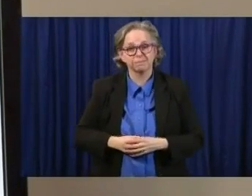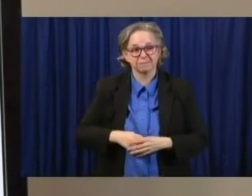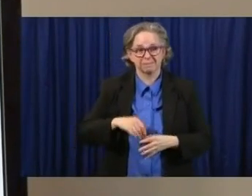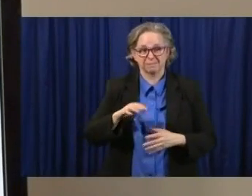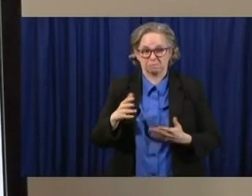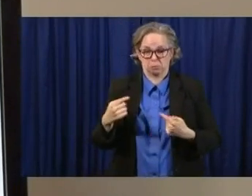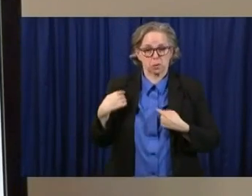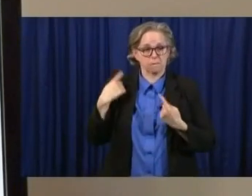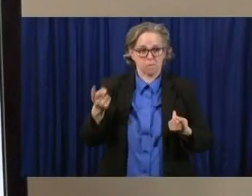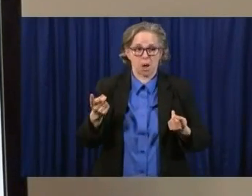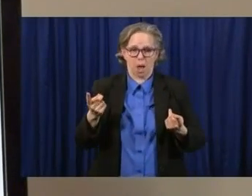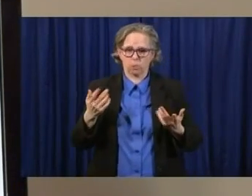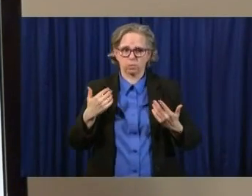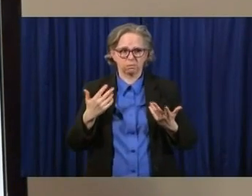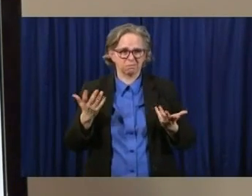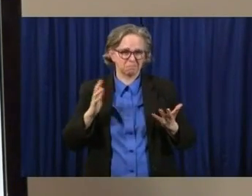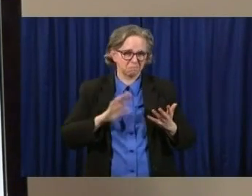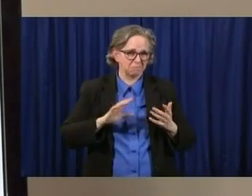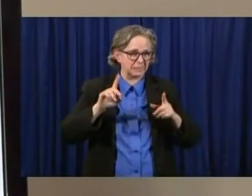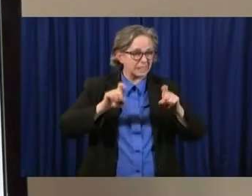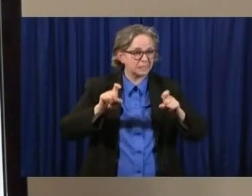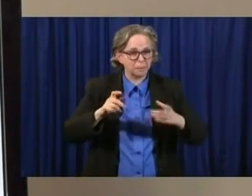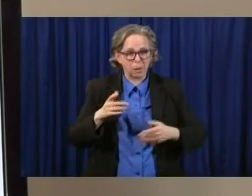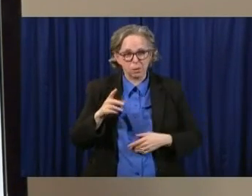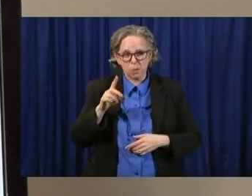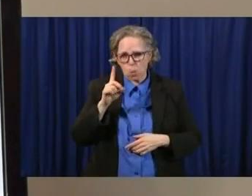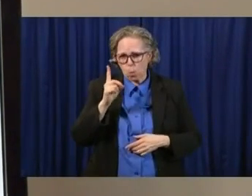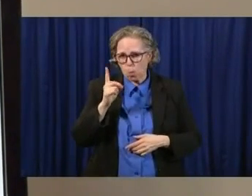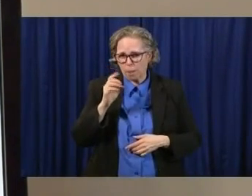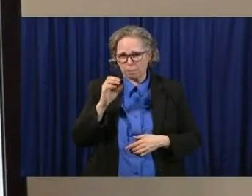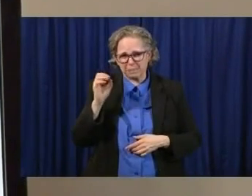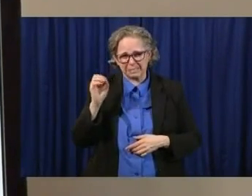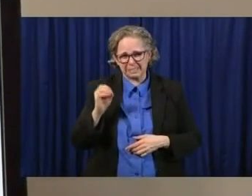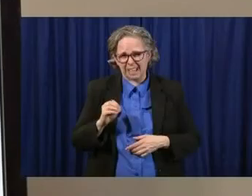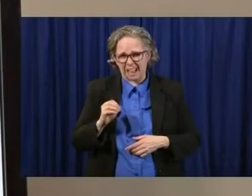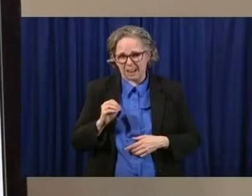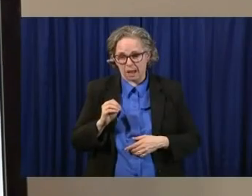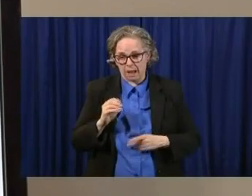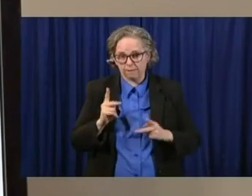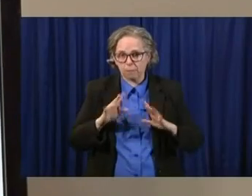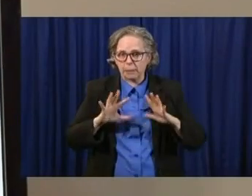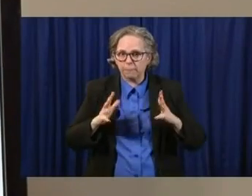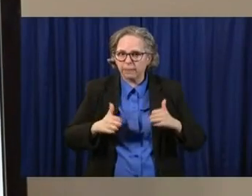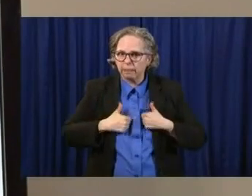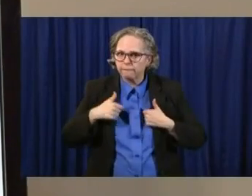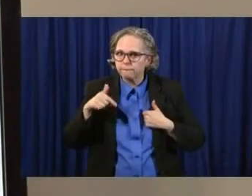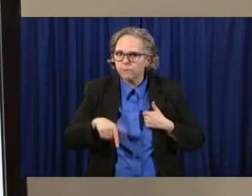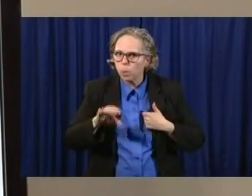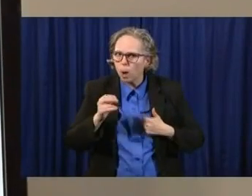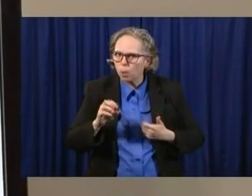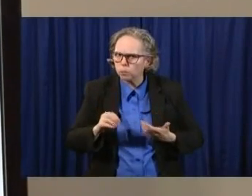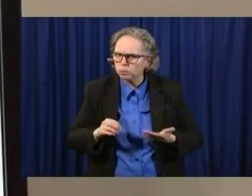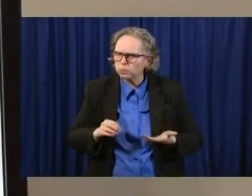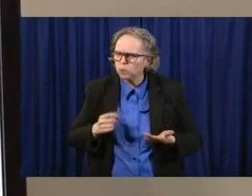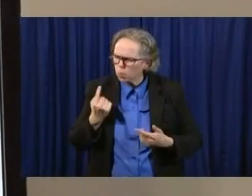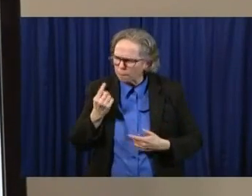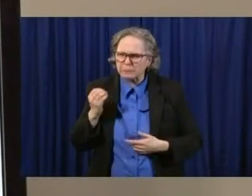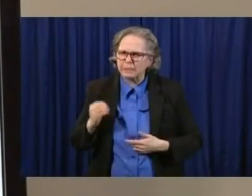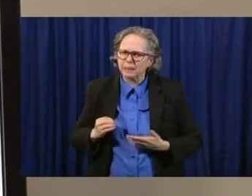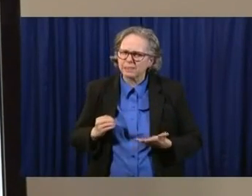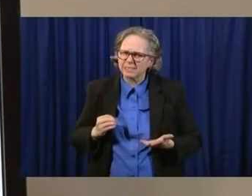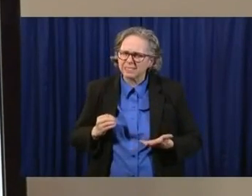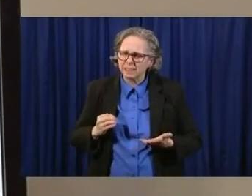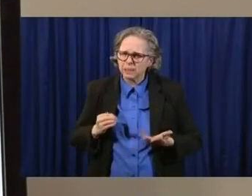a little over 1% of our population. And we are increasing our testing capacity greatly. We've made some